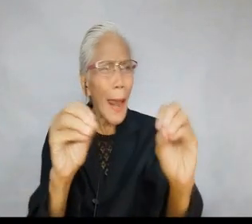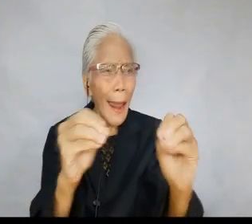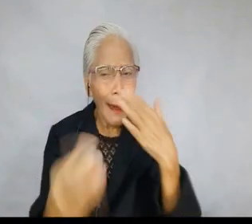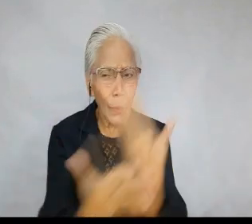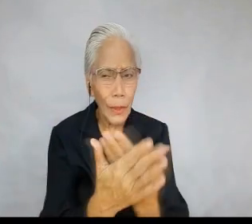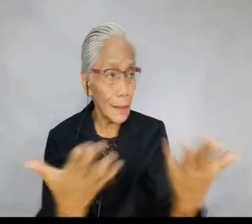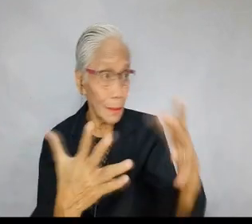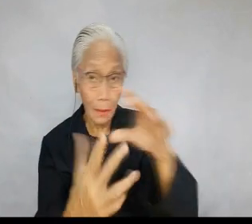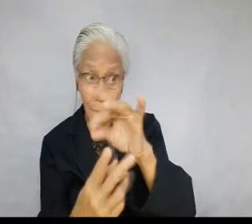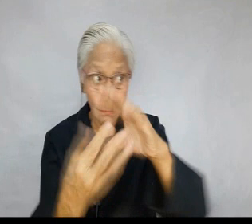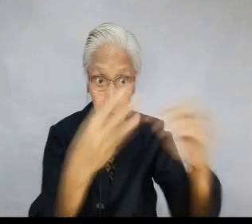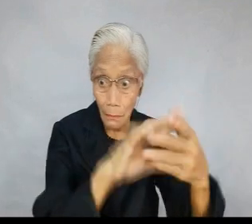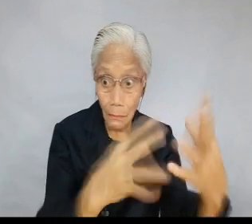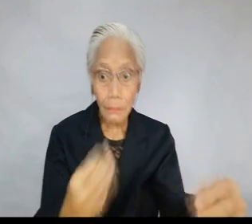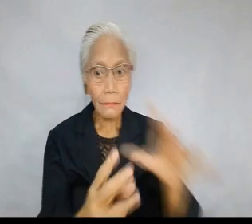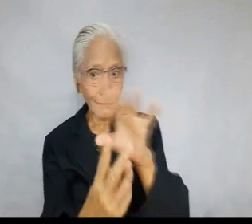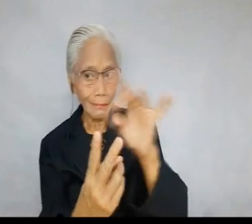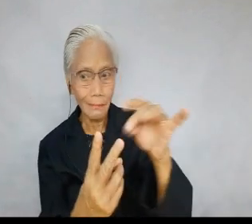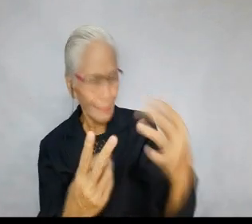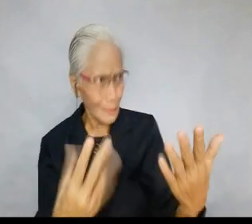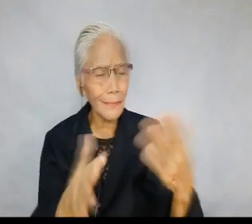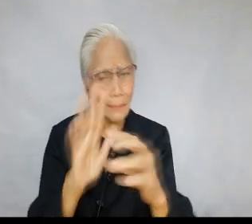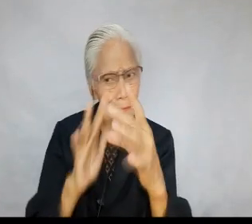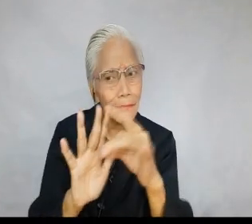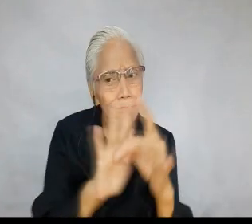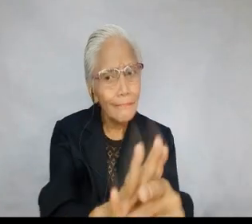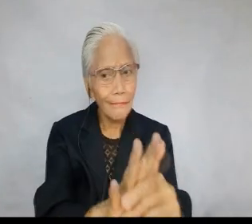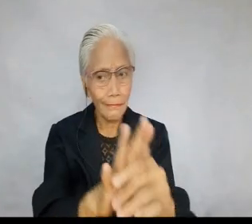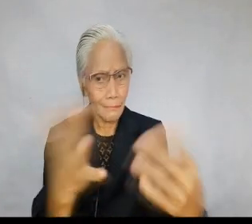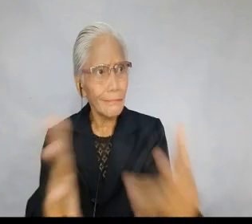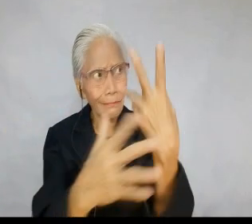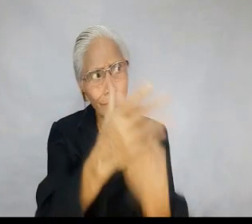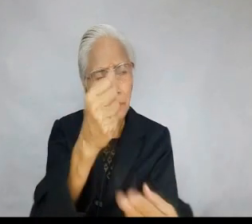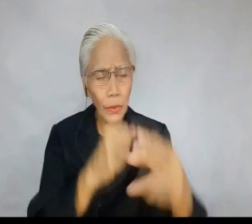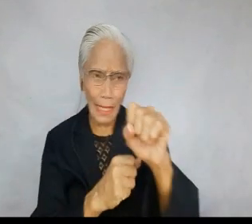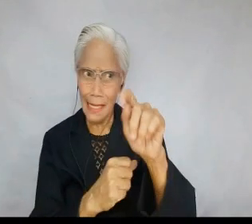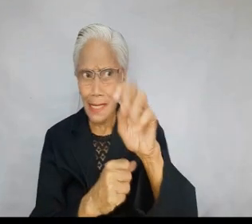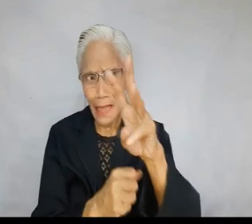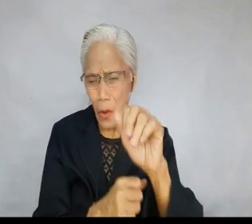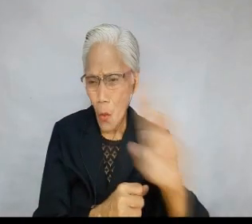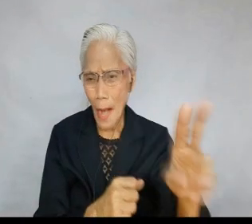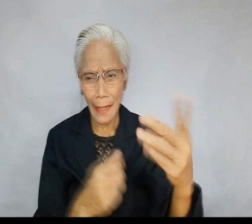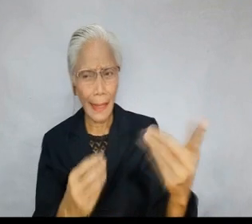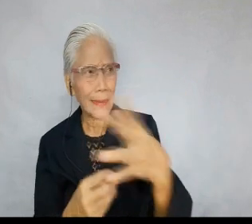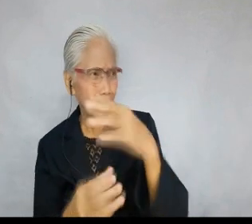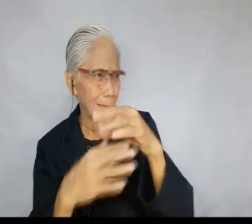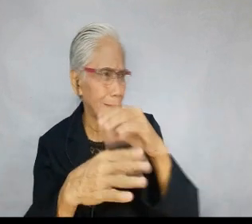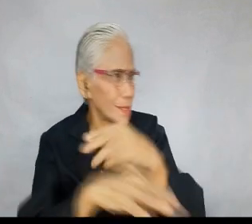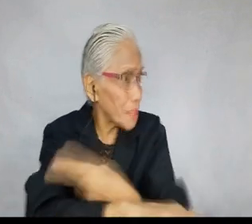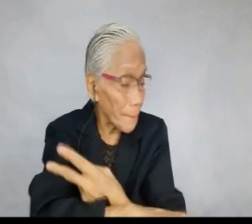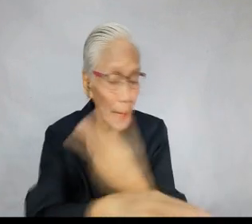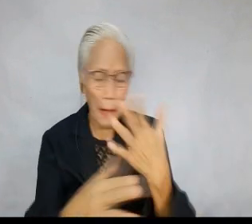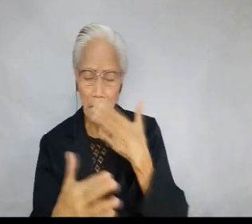one seems to be good in our story. That is why I chose it as an example of bad steward sheep. That is, both stewards and sheep